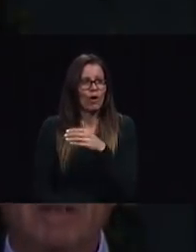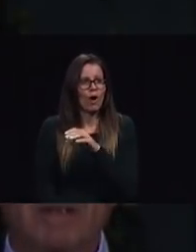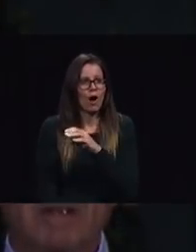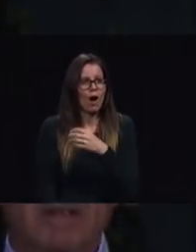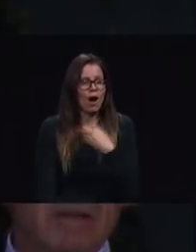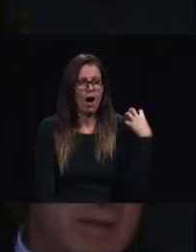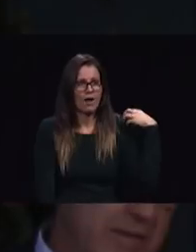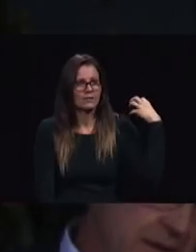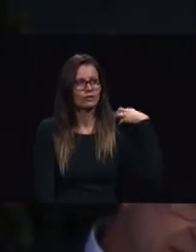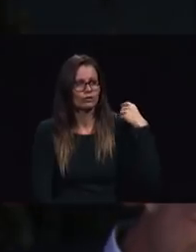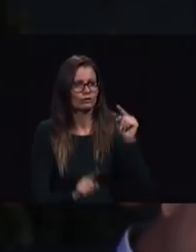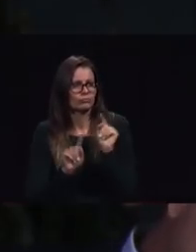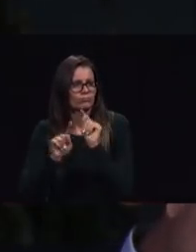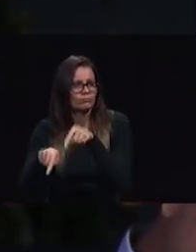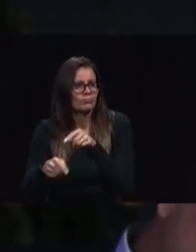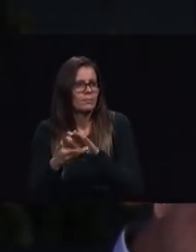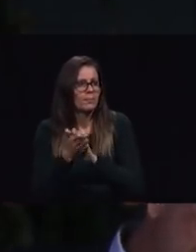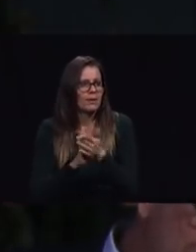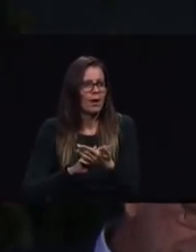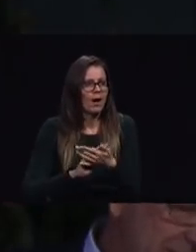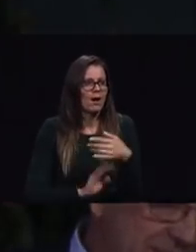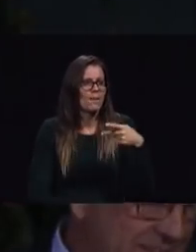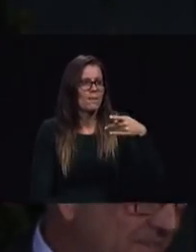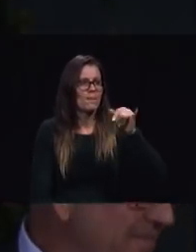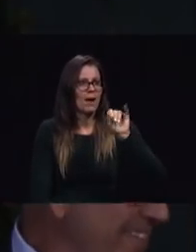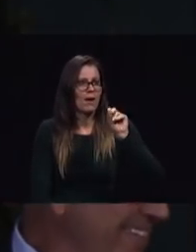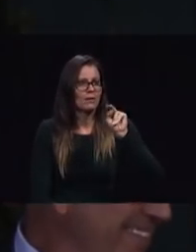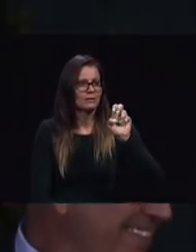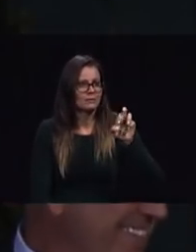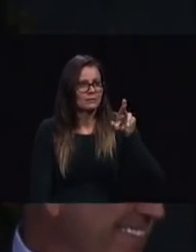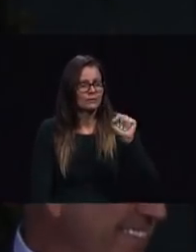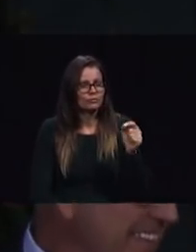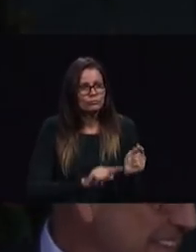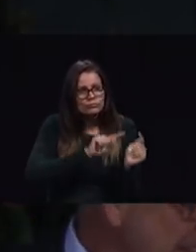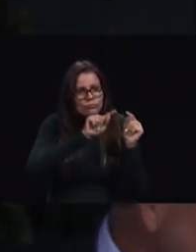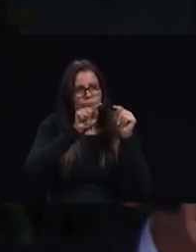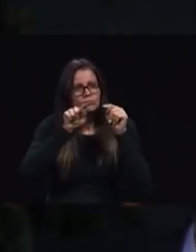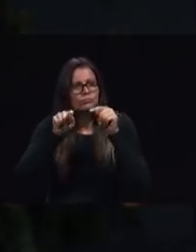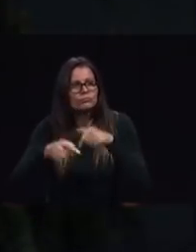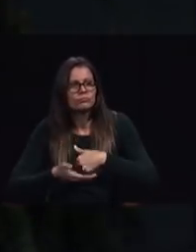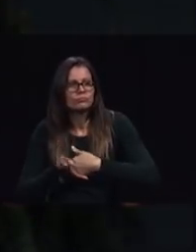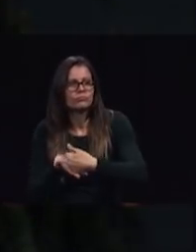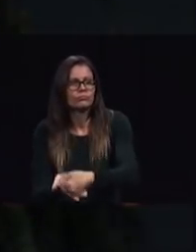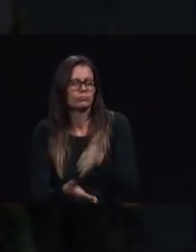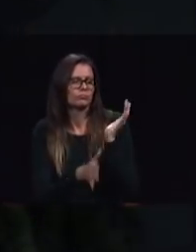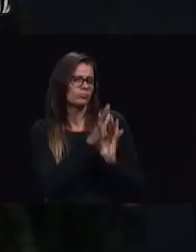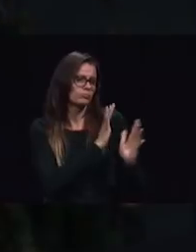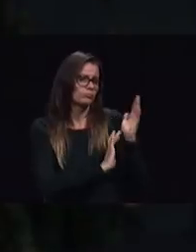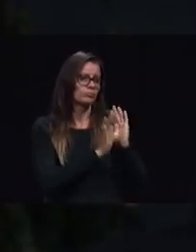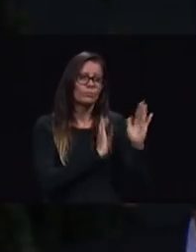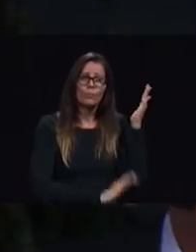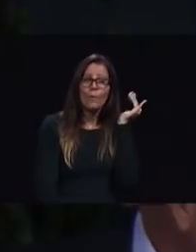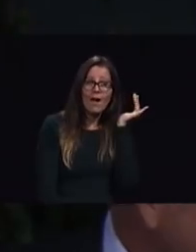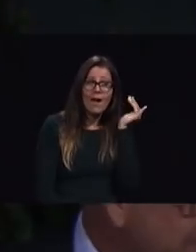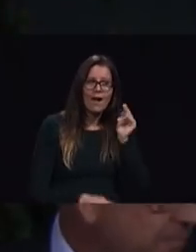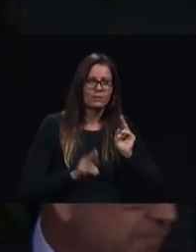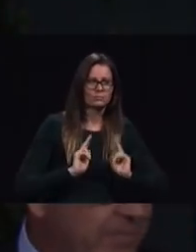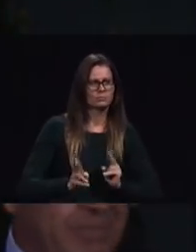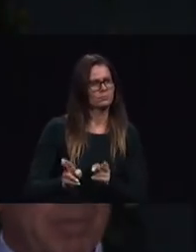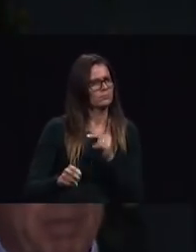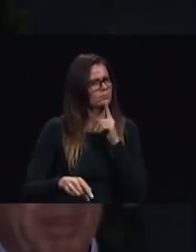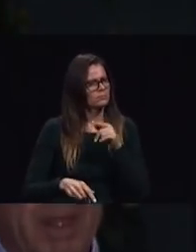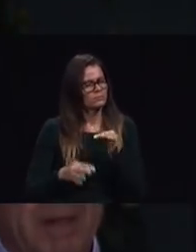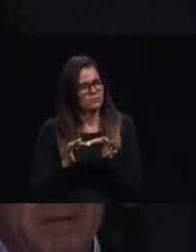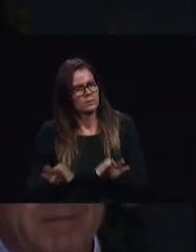our pioneers in phenomenal ways because urgency and mission was at the top of their agenda